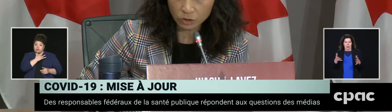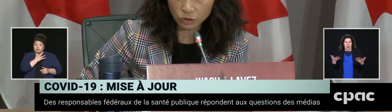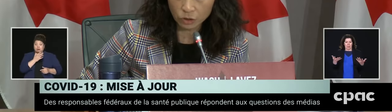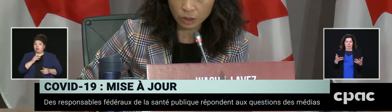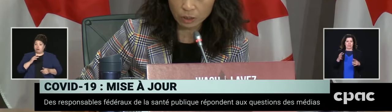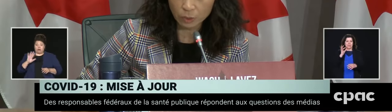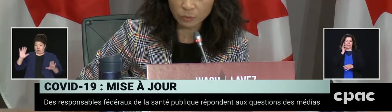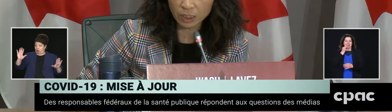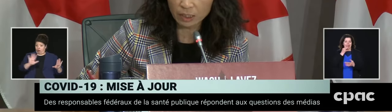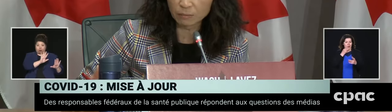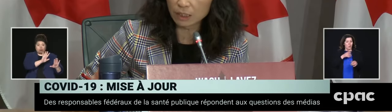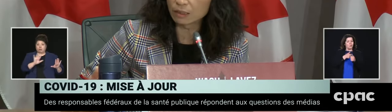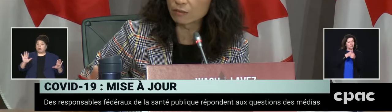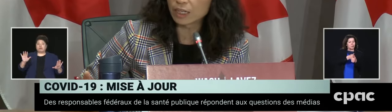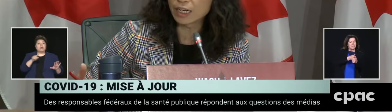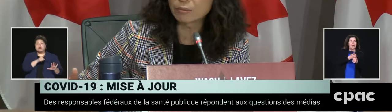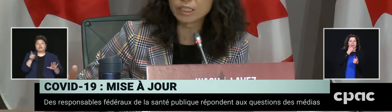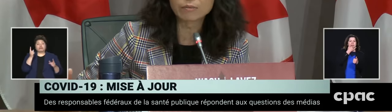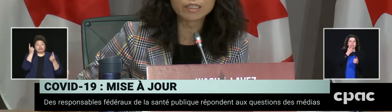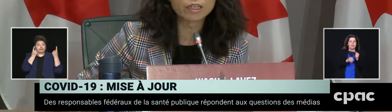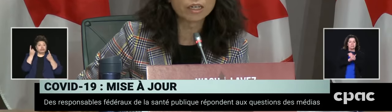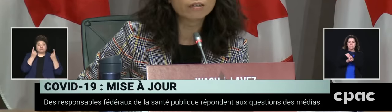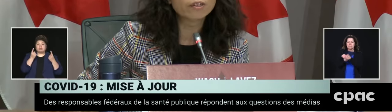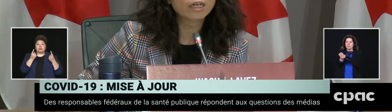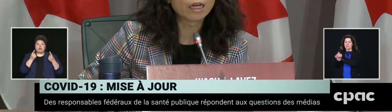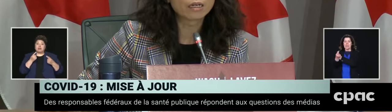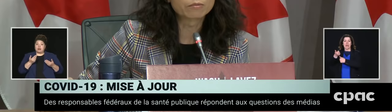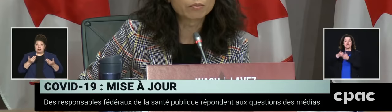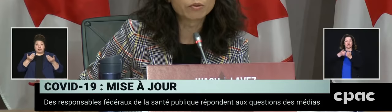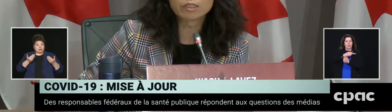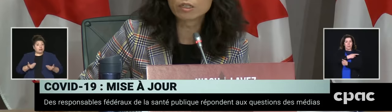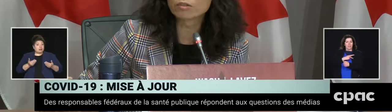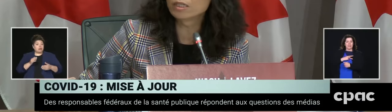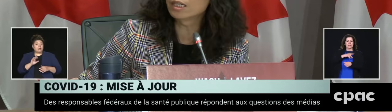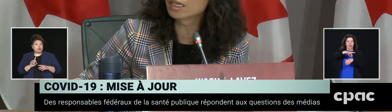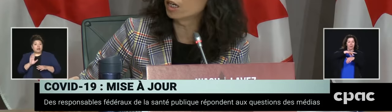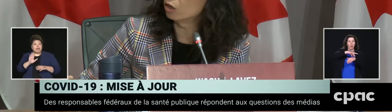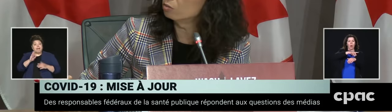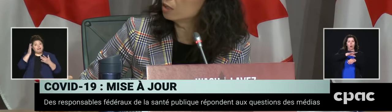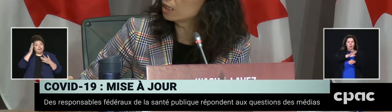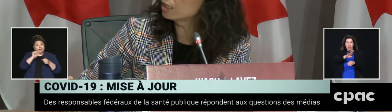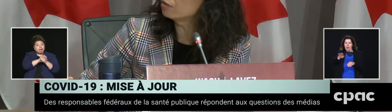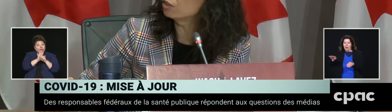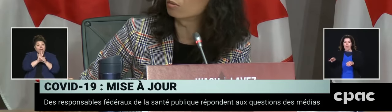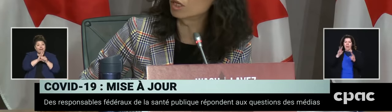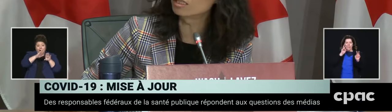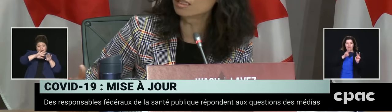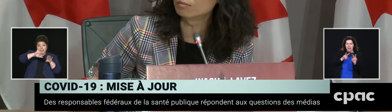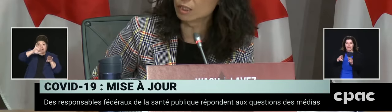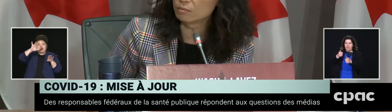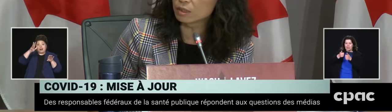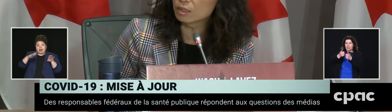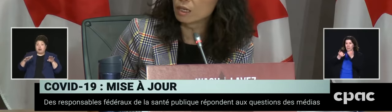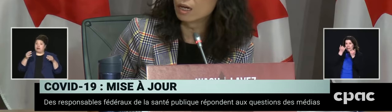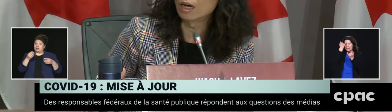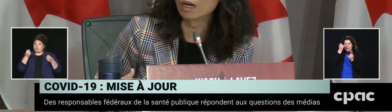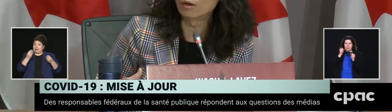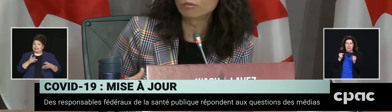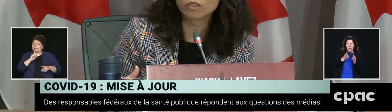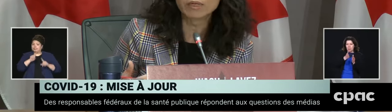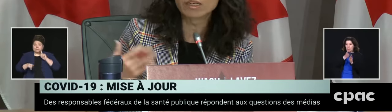make sure, you know, when we're in the middle of that epidemic curve, a lot of people were told to stay at home, and if you got milder symptoms,